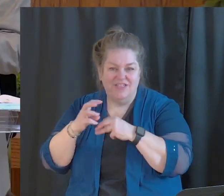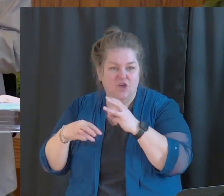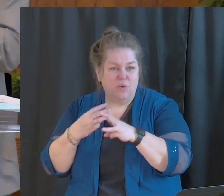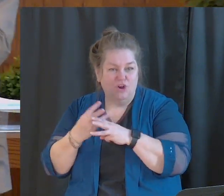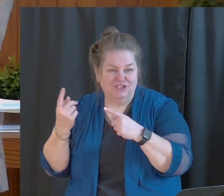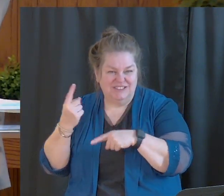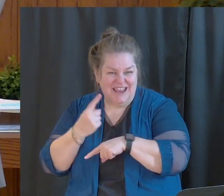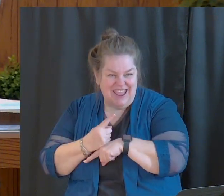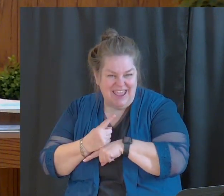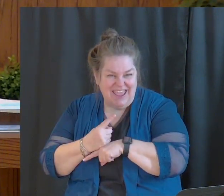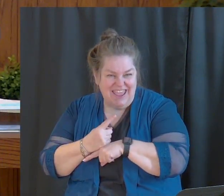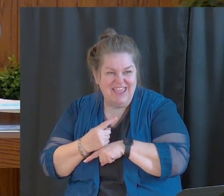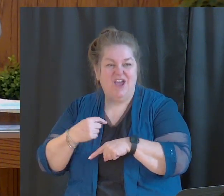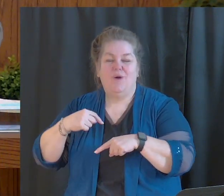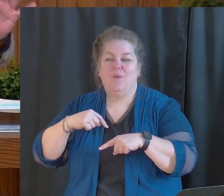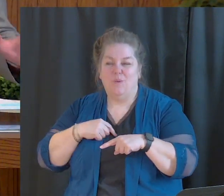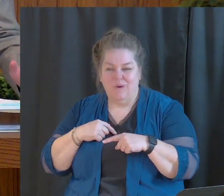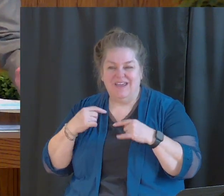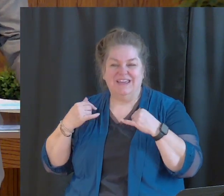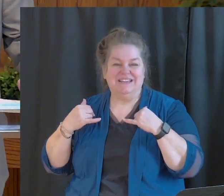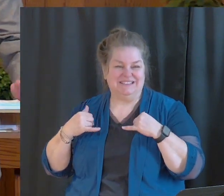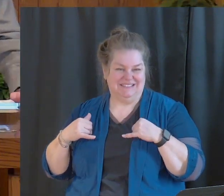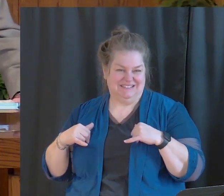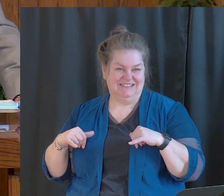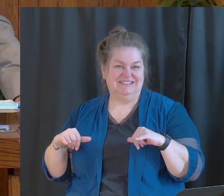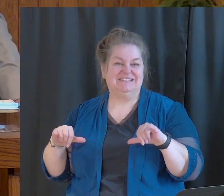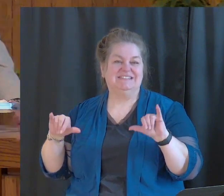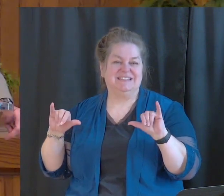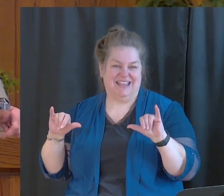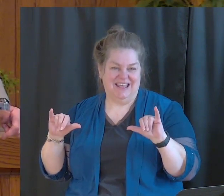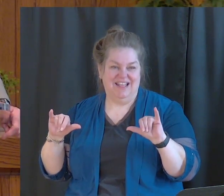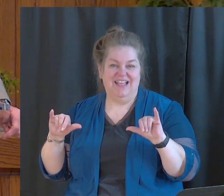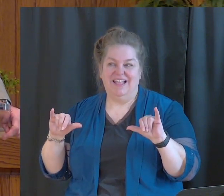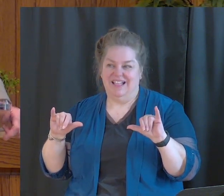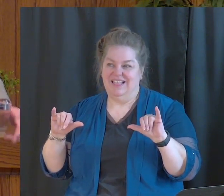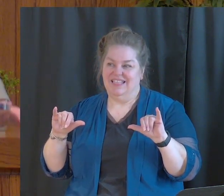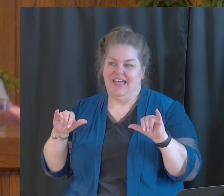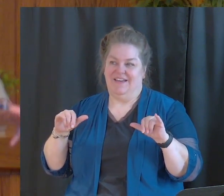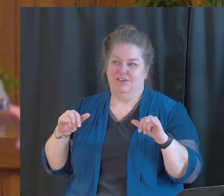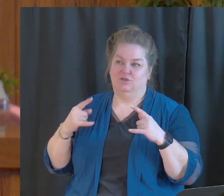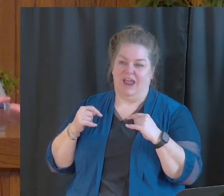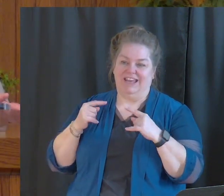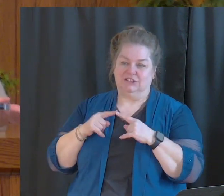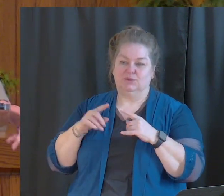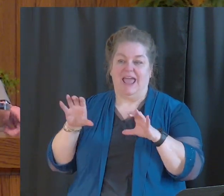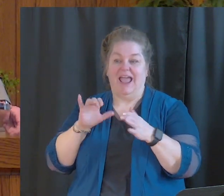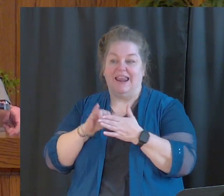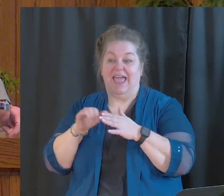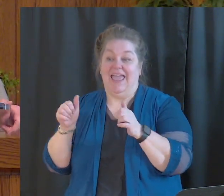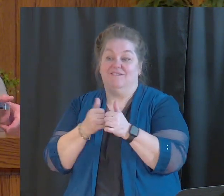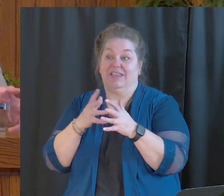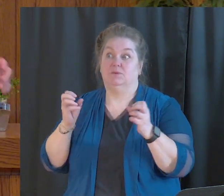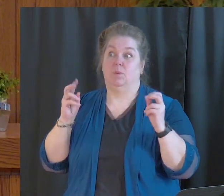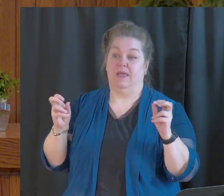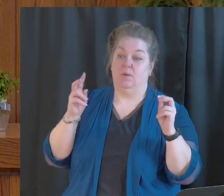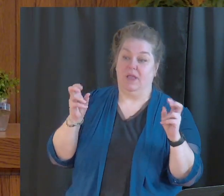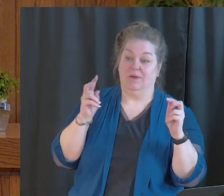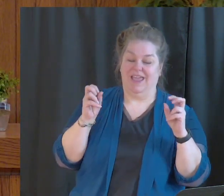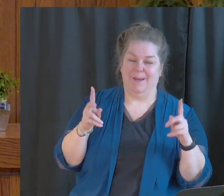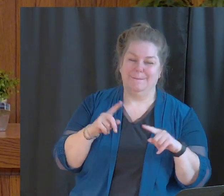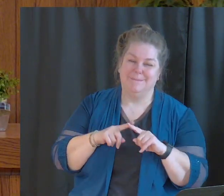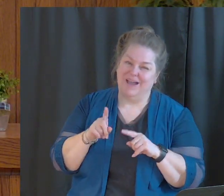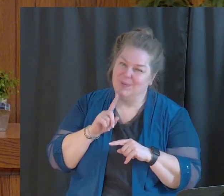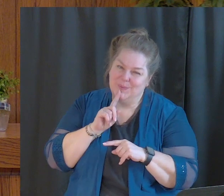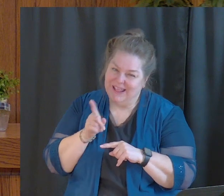in ways of saying, you know, it's just a way to control our lives, and we pretend that everything is okay. When really,